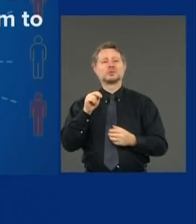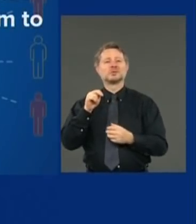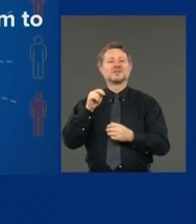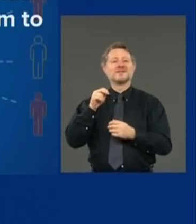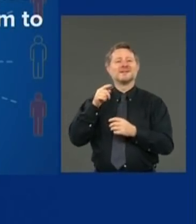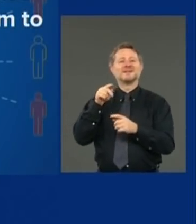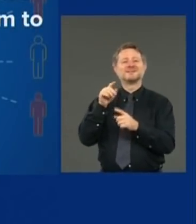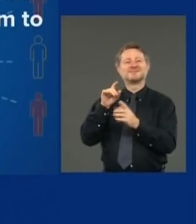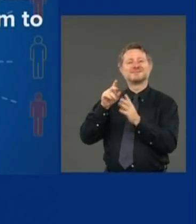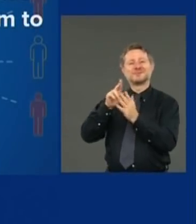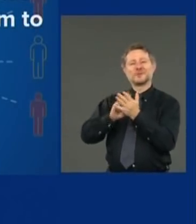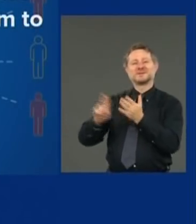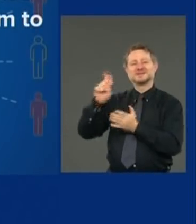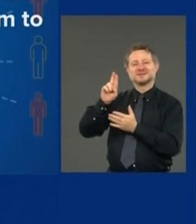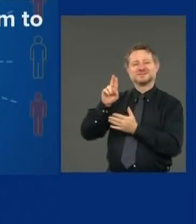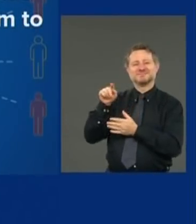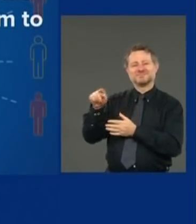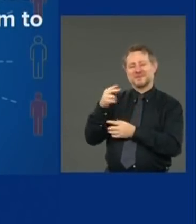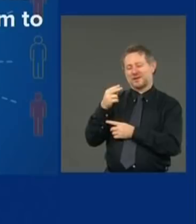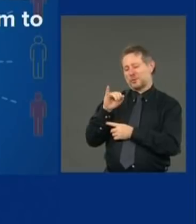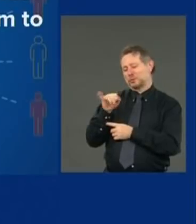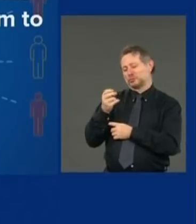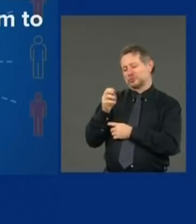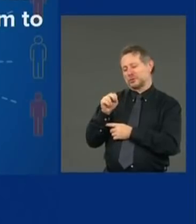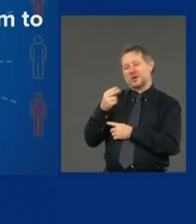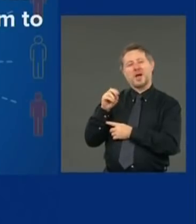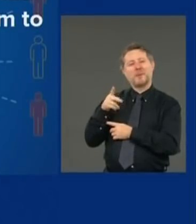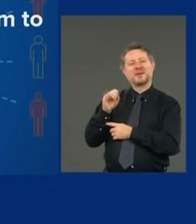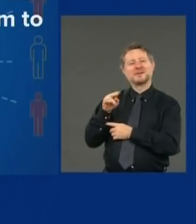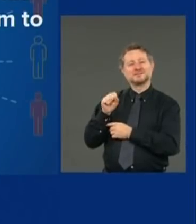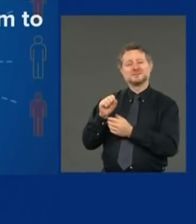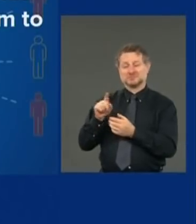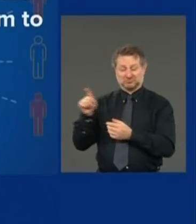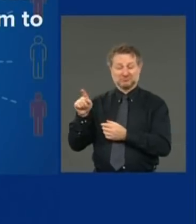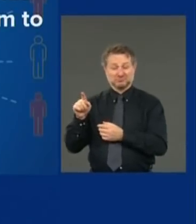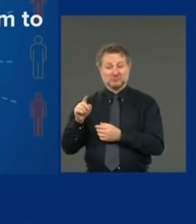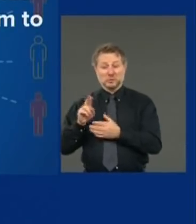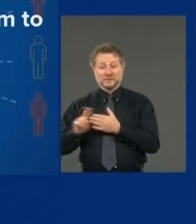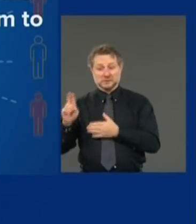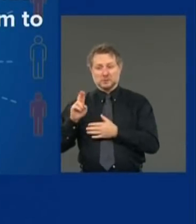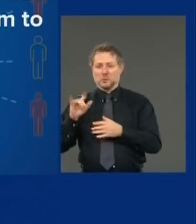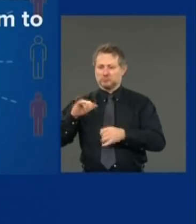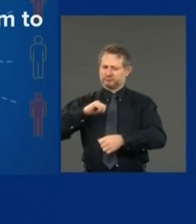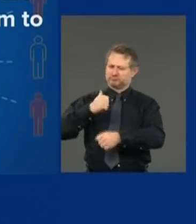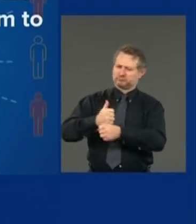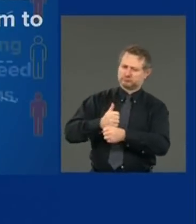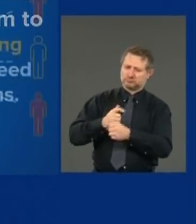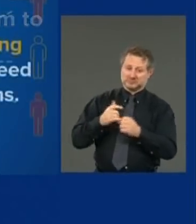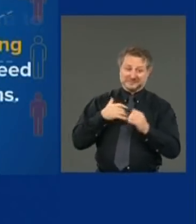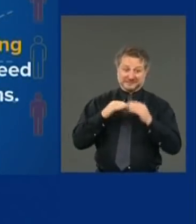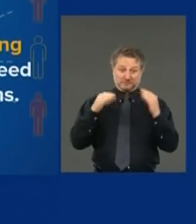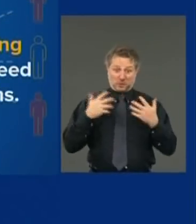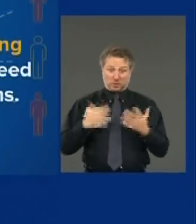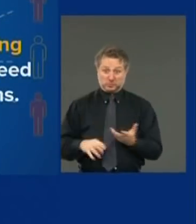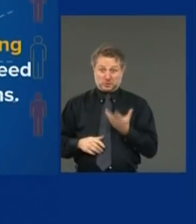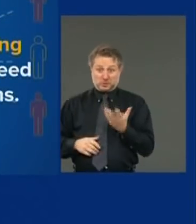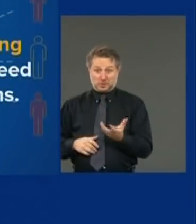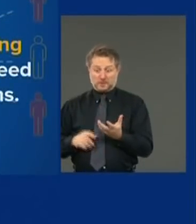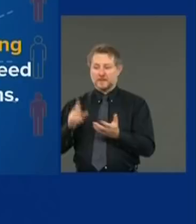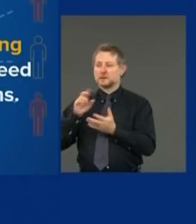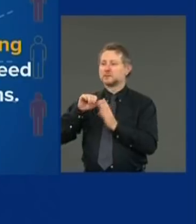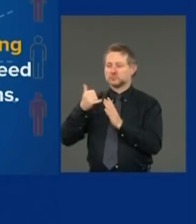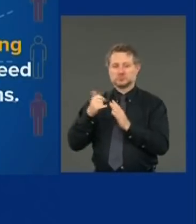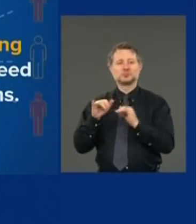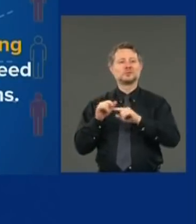have that in place now. And we're going to share that with other states online. And we're going to do that with the National